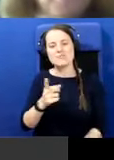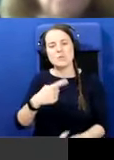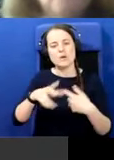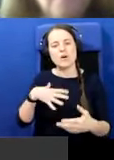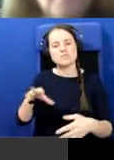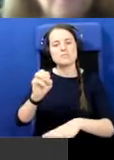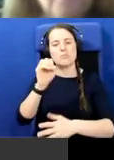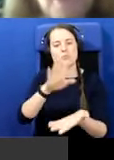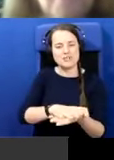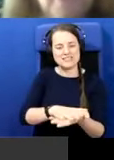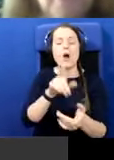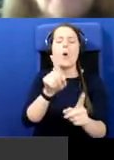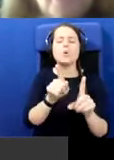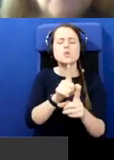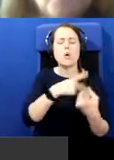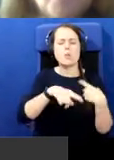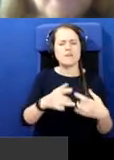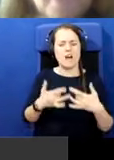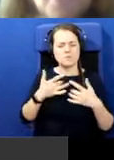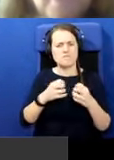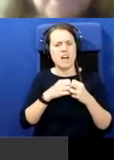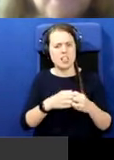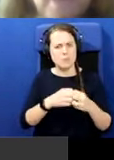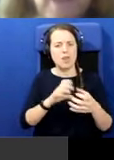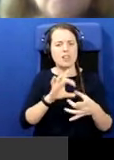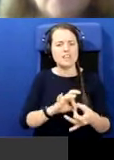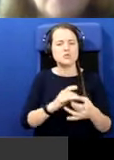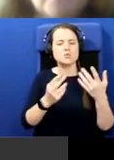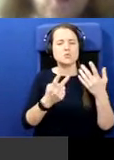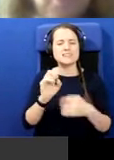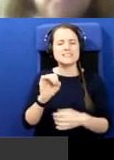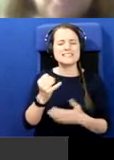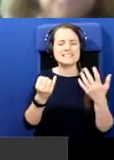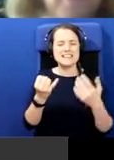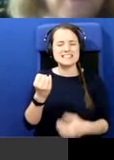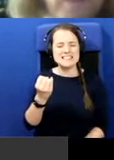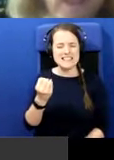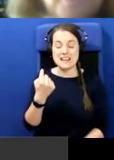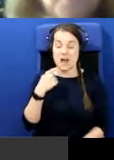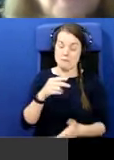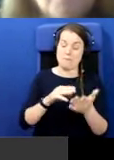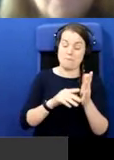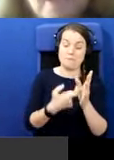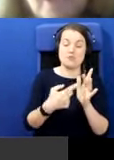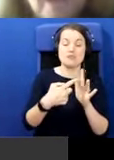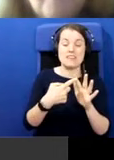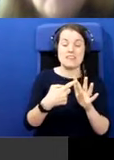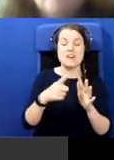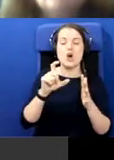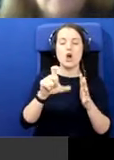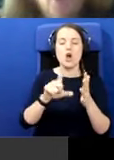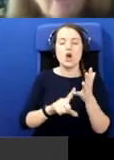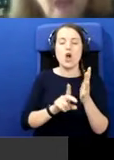other thing we found very valuable, certainly around 2016, and Marie Coleman would have been very active in this, was getting